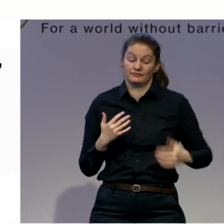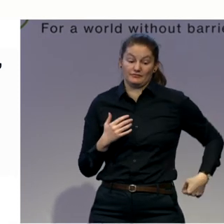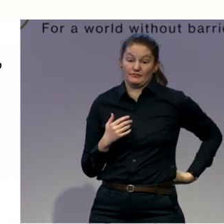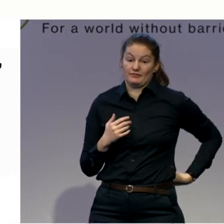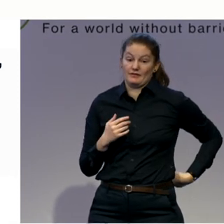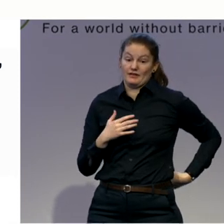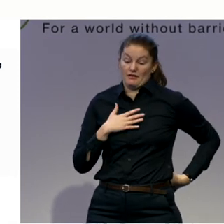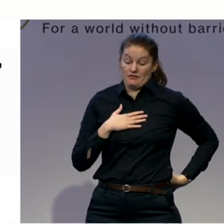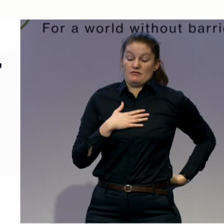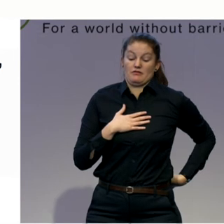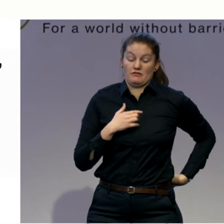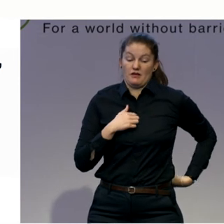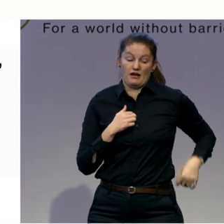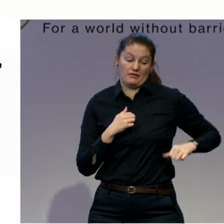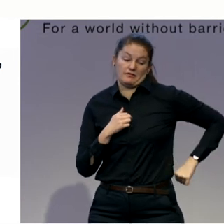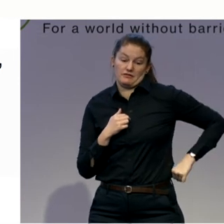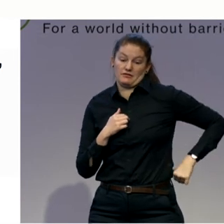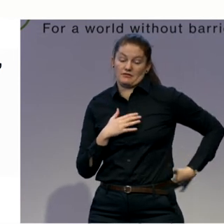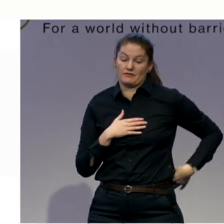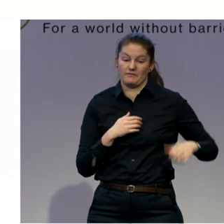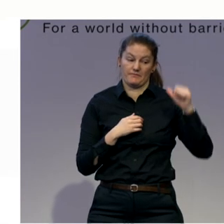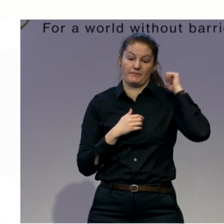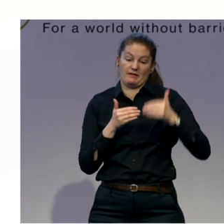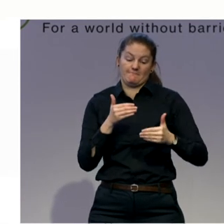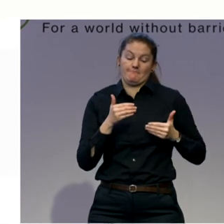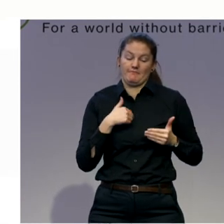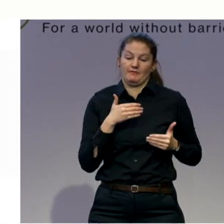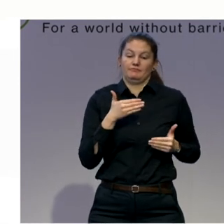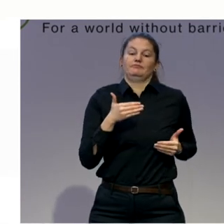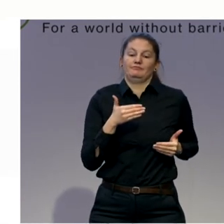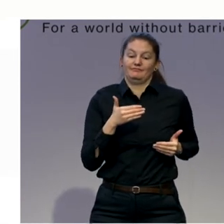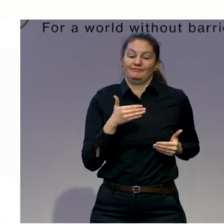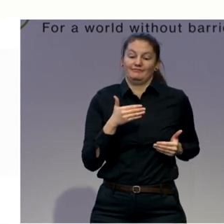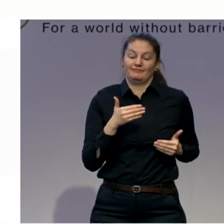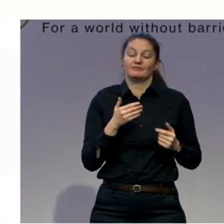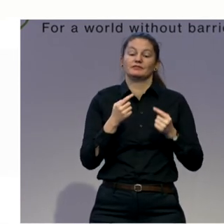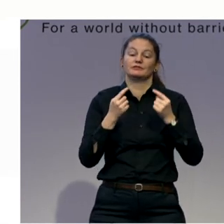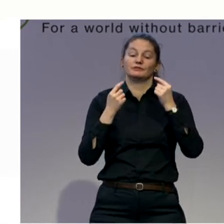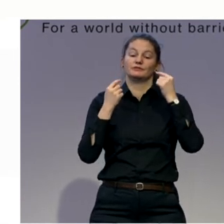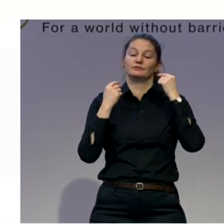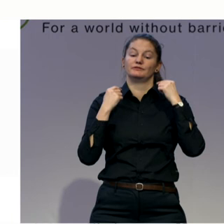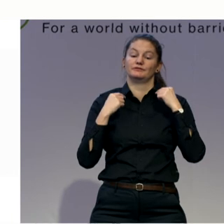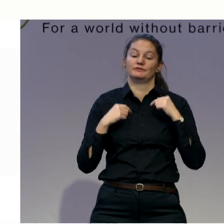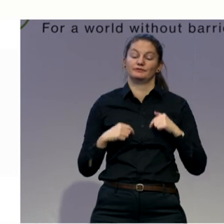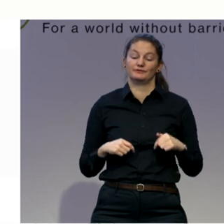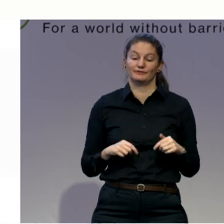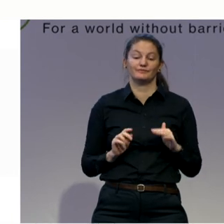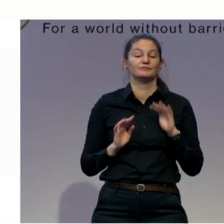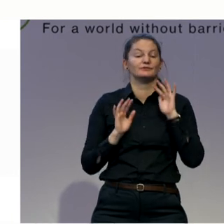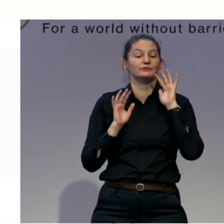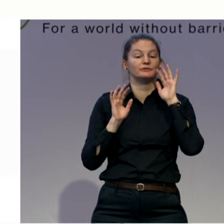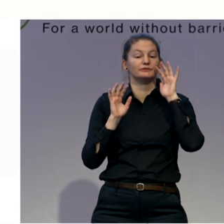prepare. Exhale. Do it again. Somewhere in the middle of these two points is a neutral